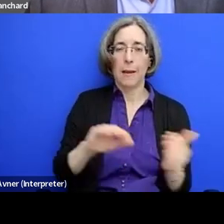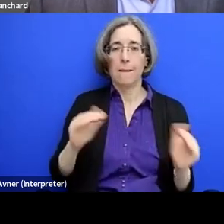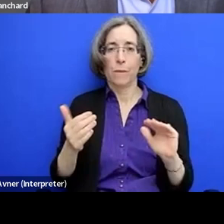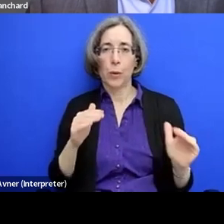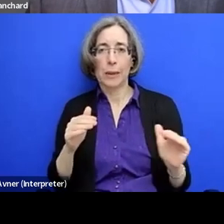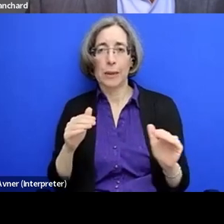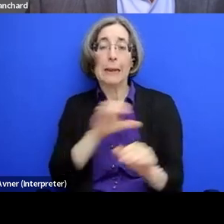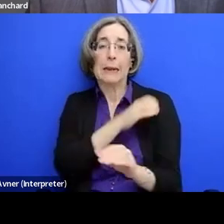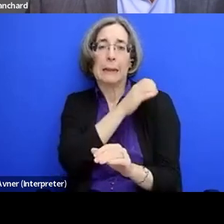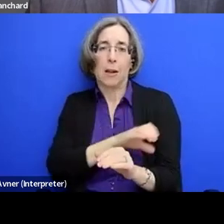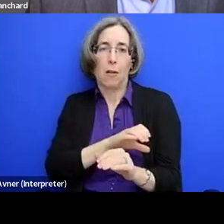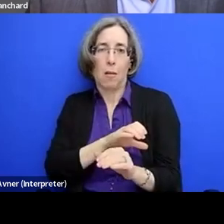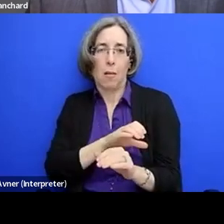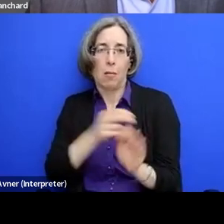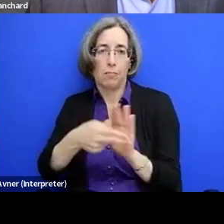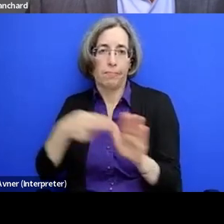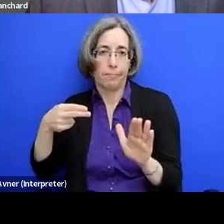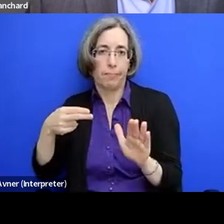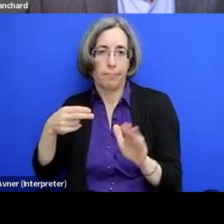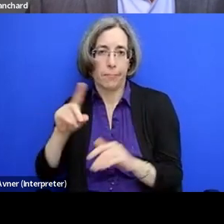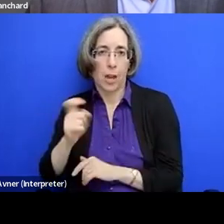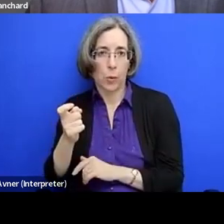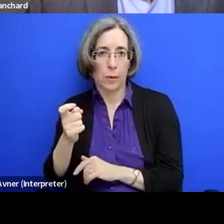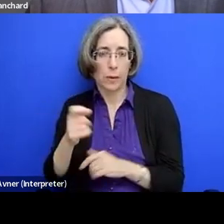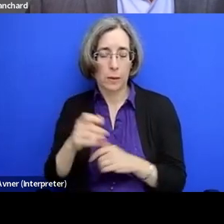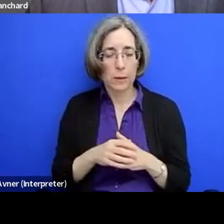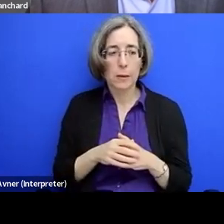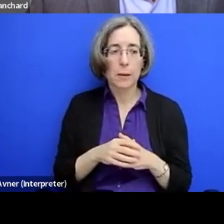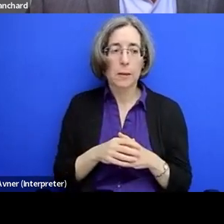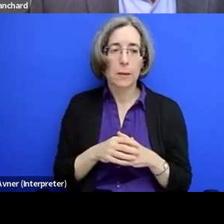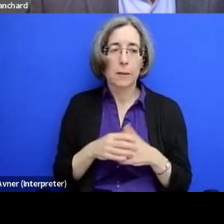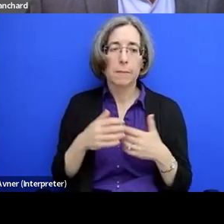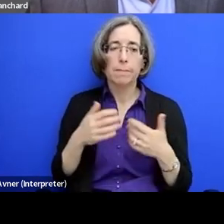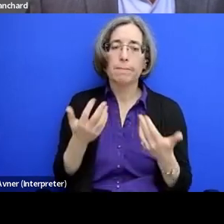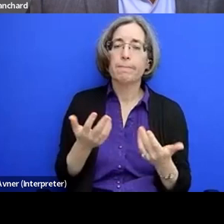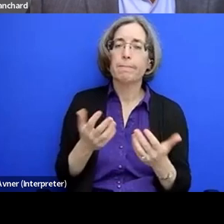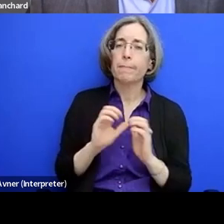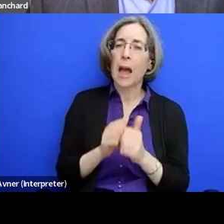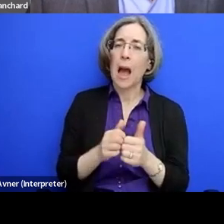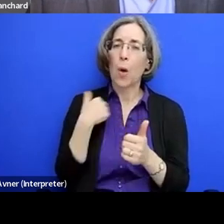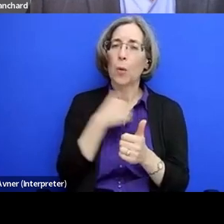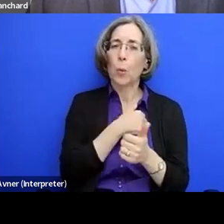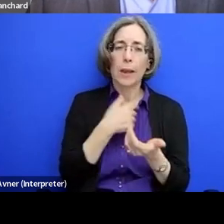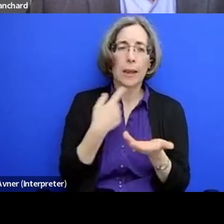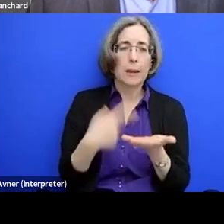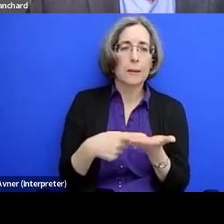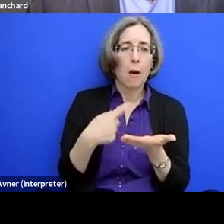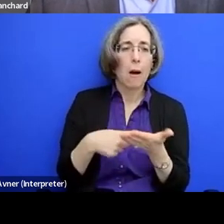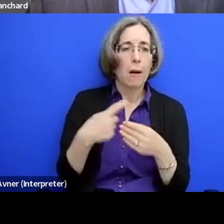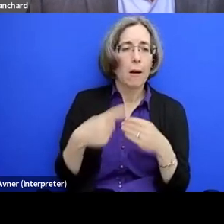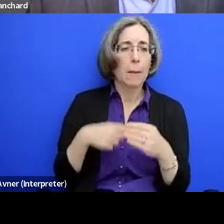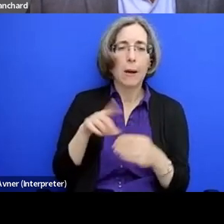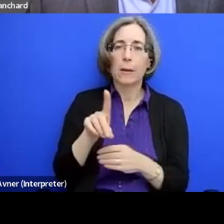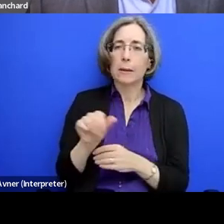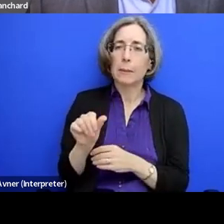clinical state. Um, and how do we make our discussions of disabilities